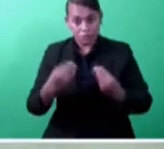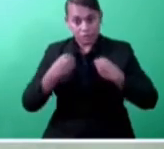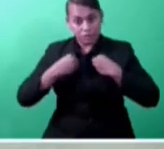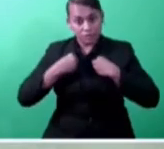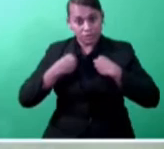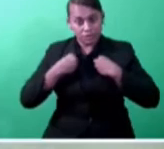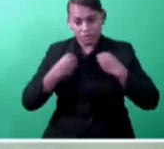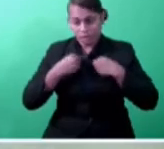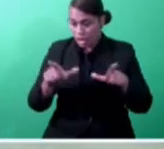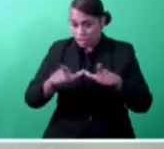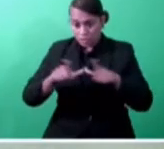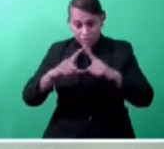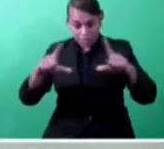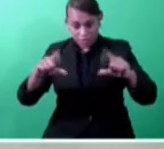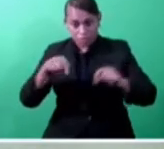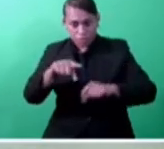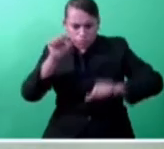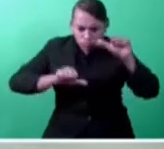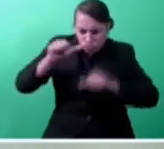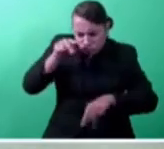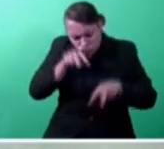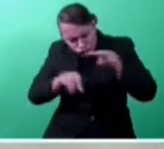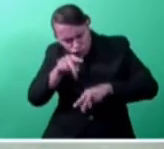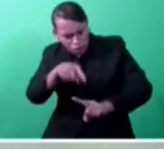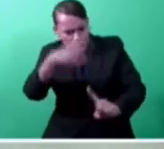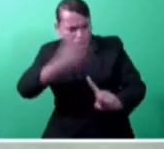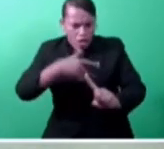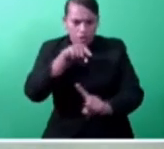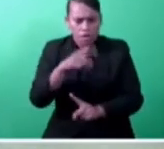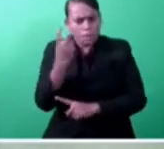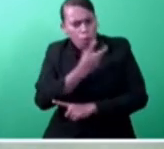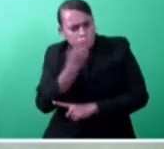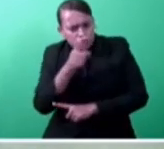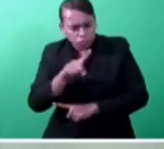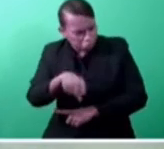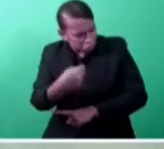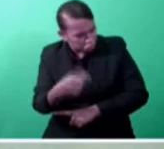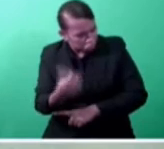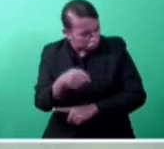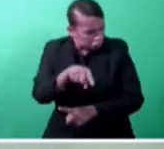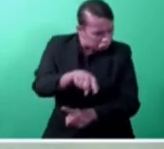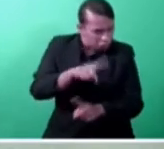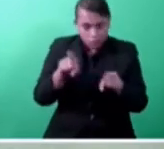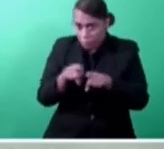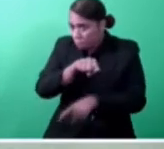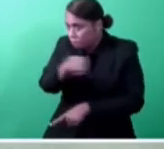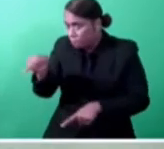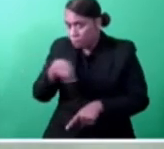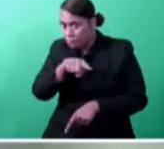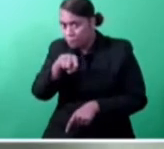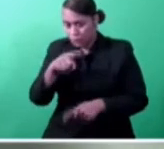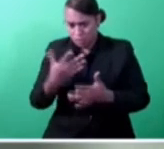are assessed based on risk which was previously measured with the same yardstick. Now